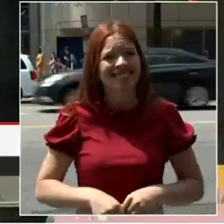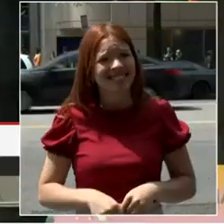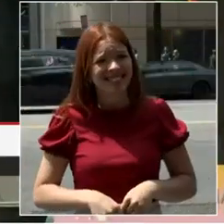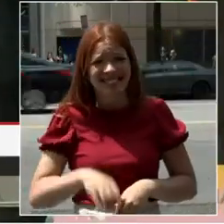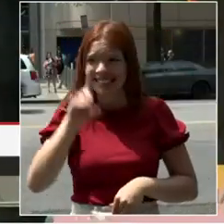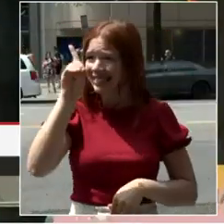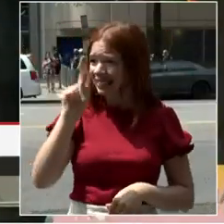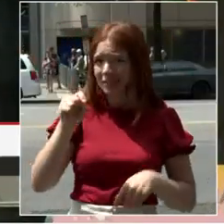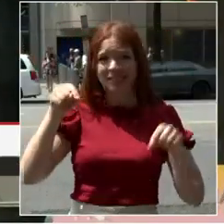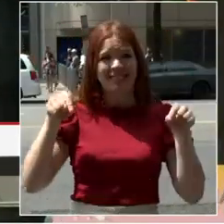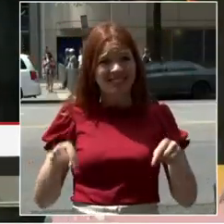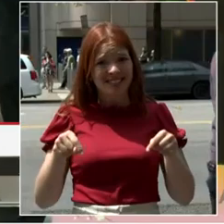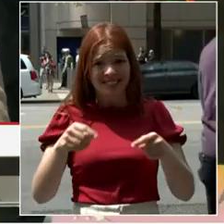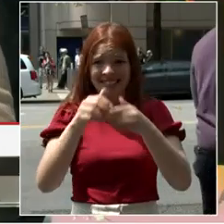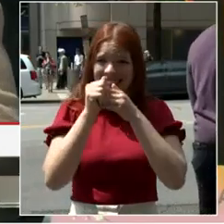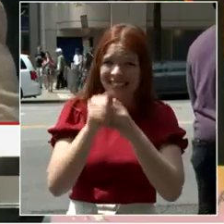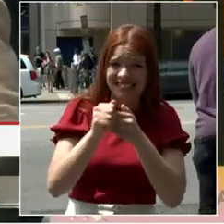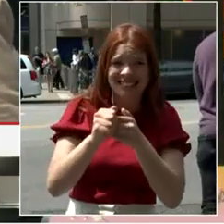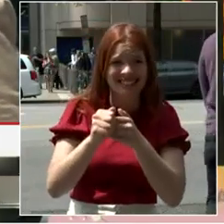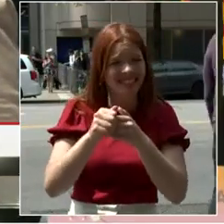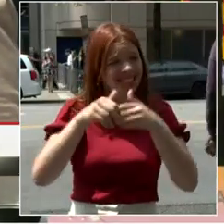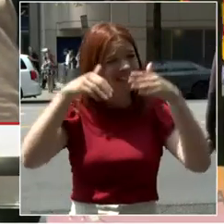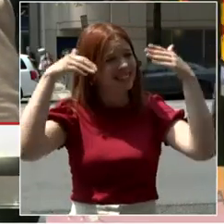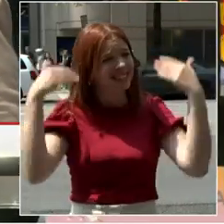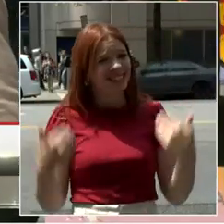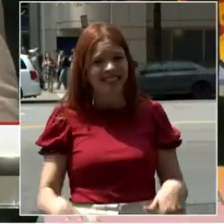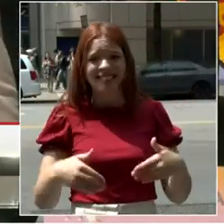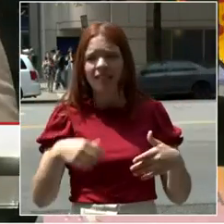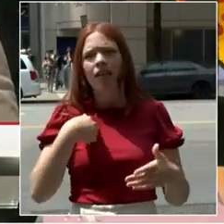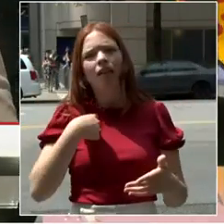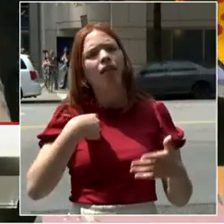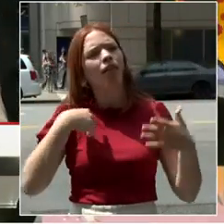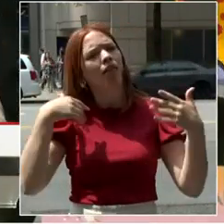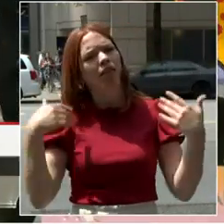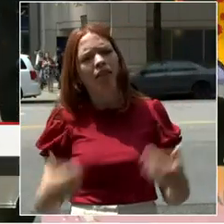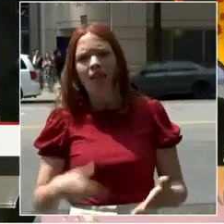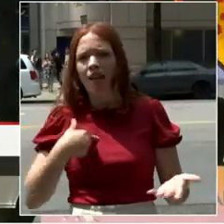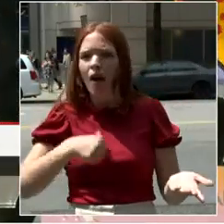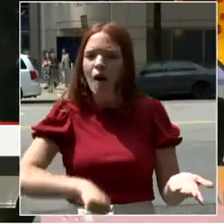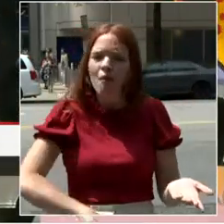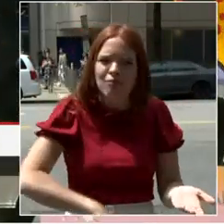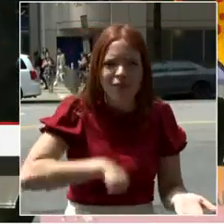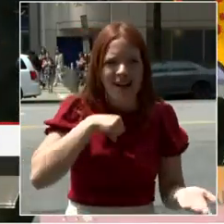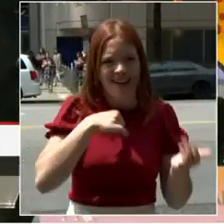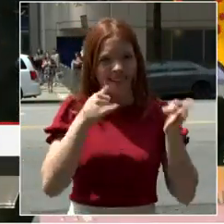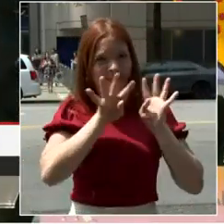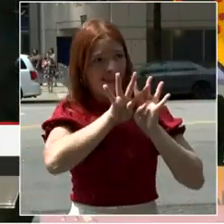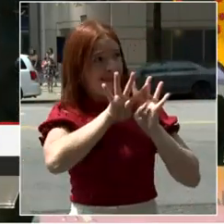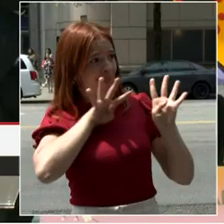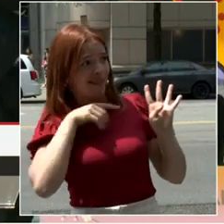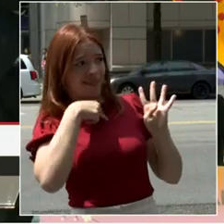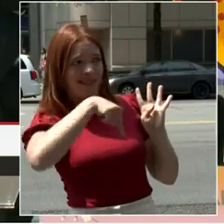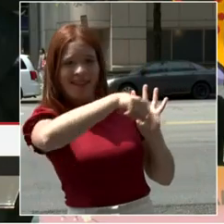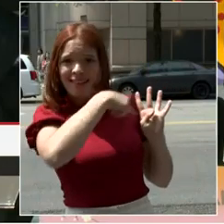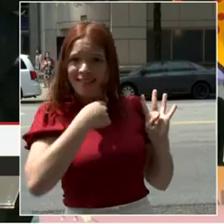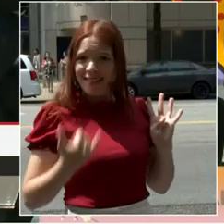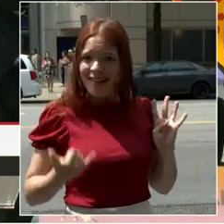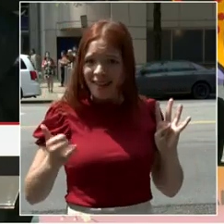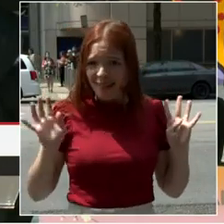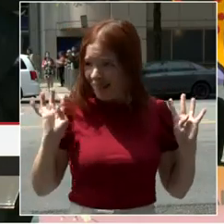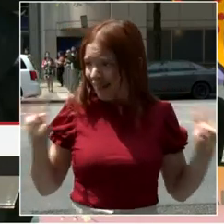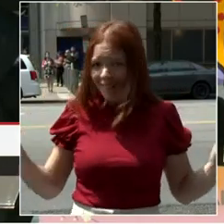So I'm very proud to stand shoulder to shoulder with you to get this work done